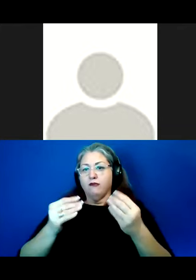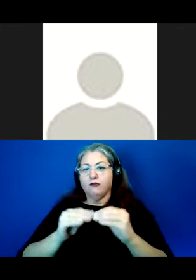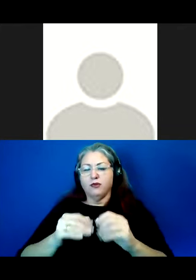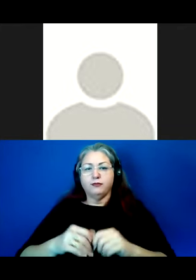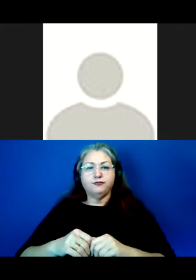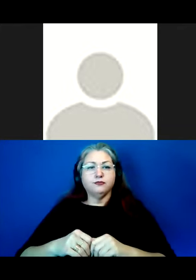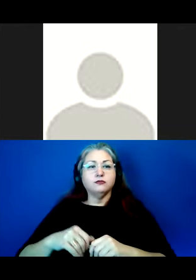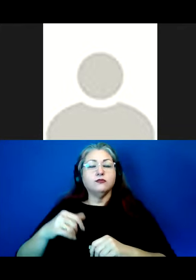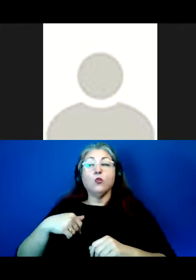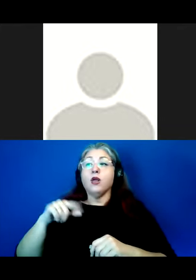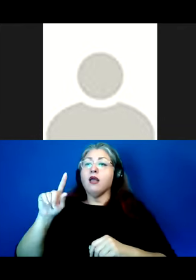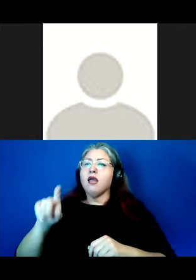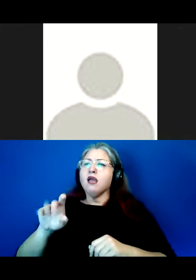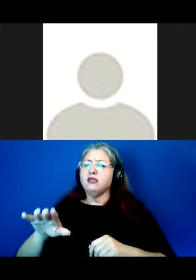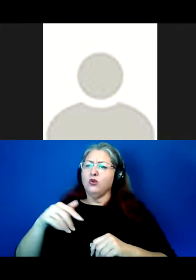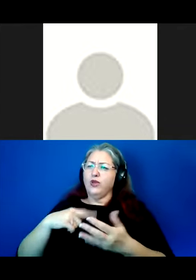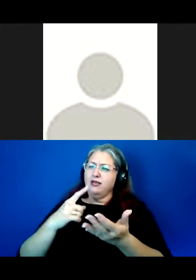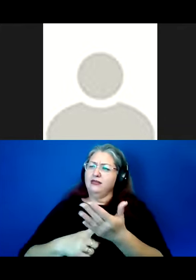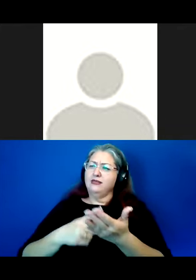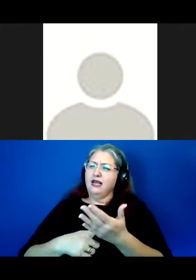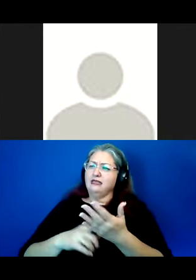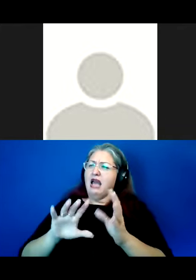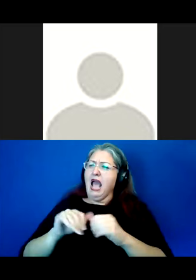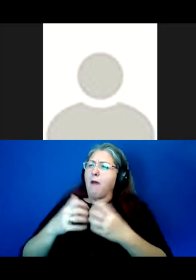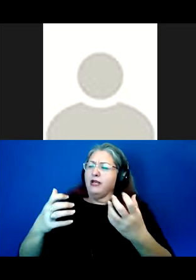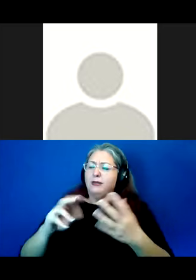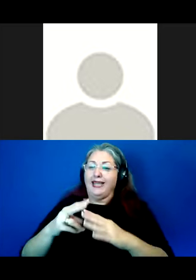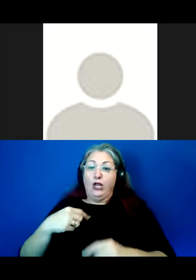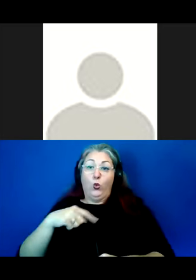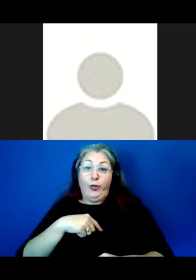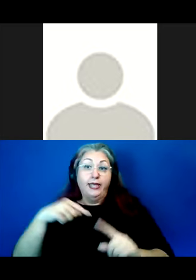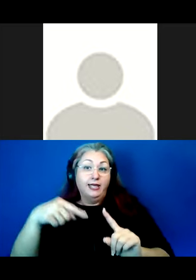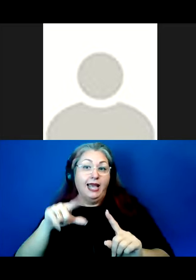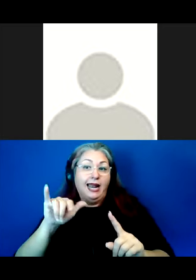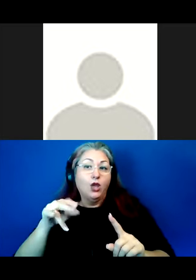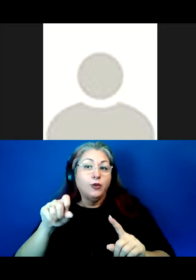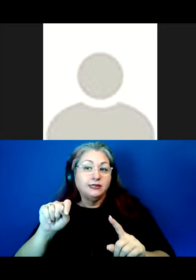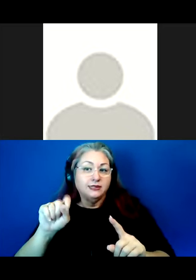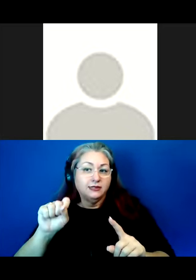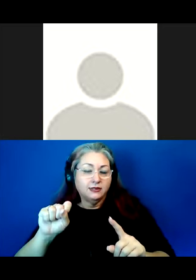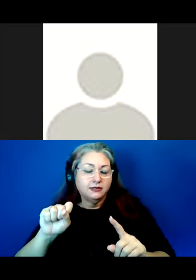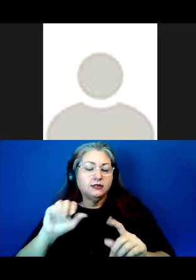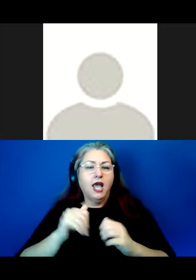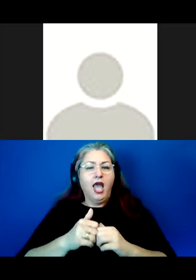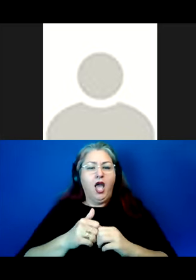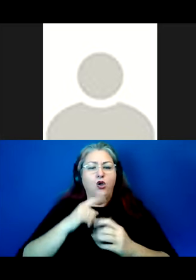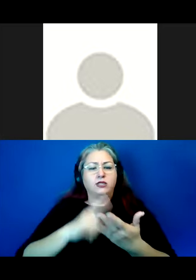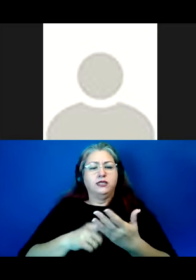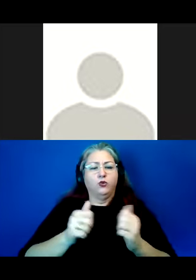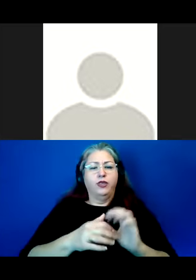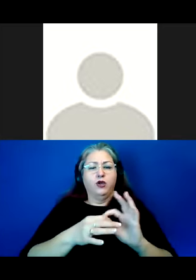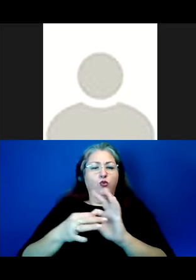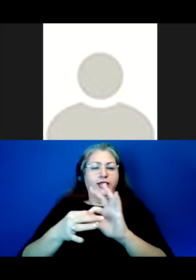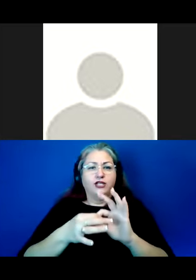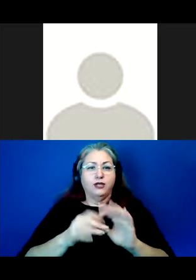When I asked to what extent are we discussing these we in question being linguists discussing these in terms of relationality, you may have